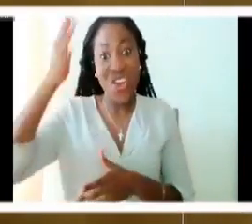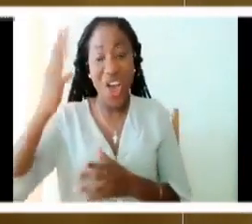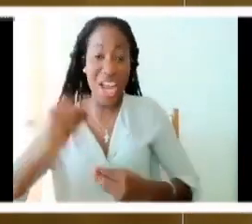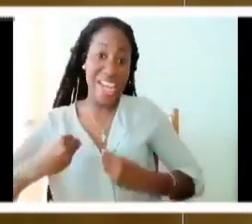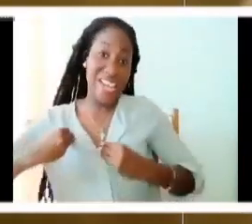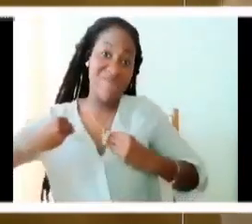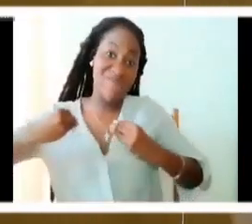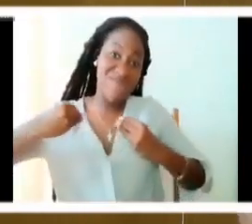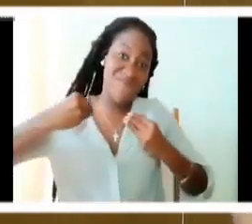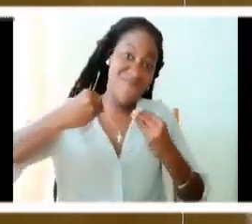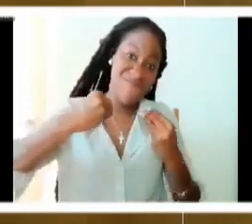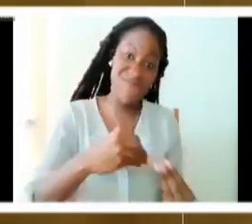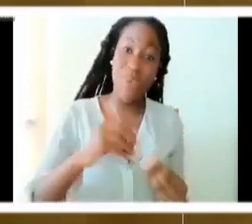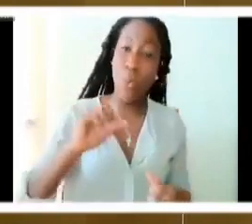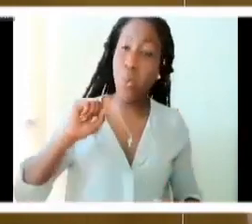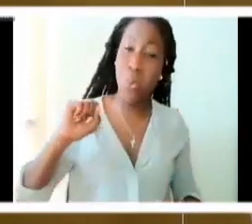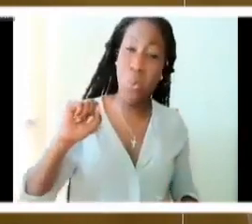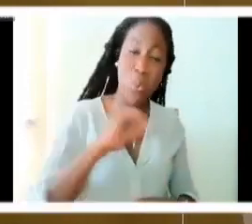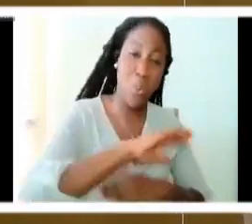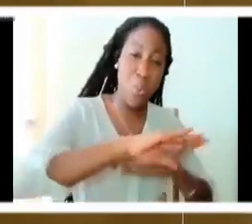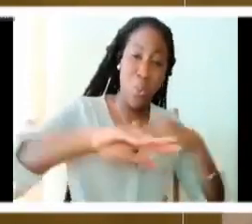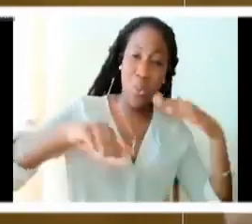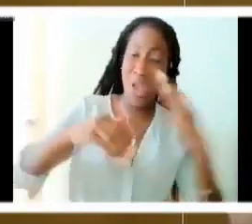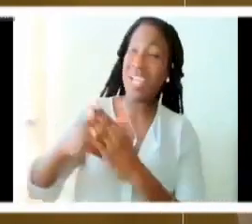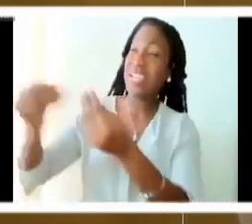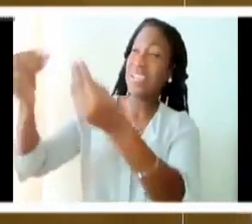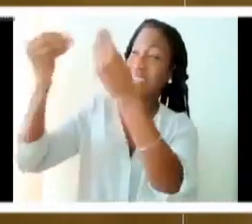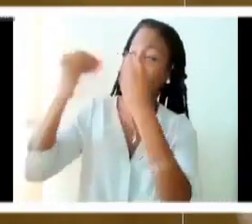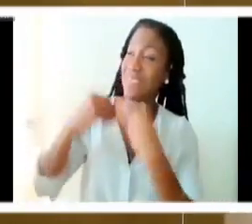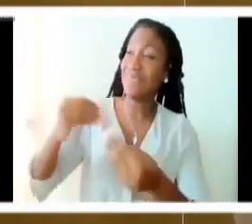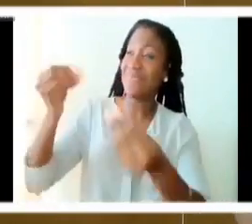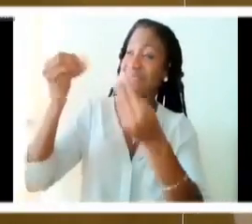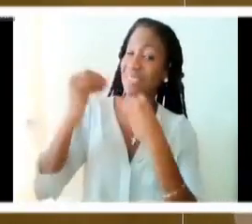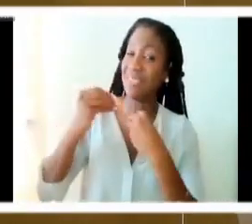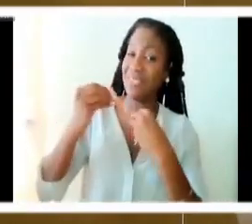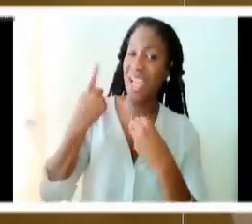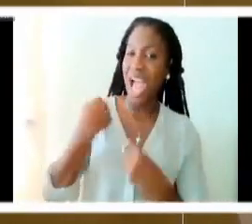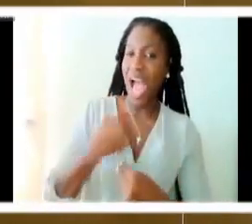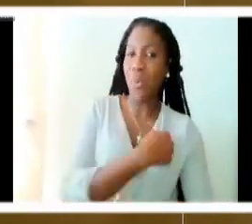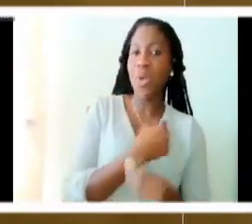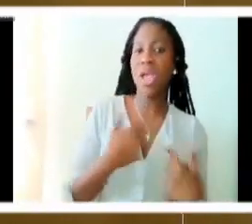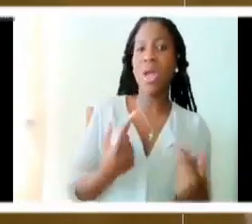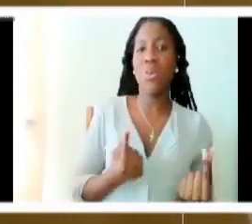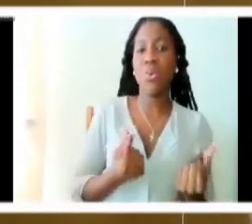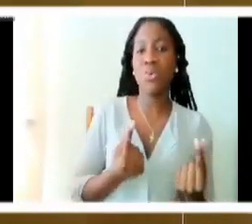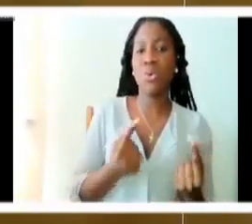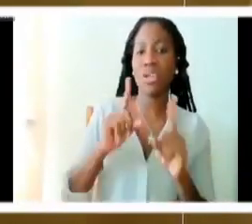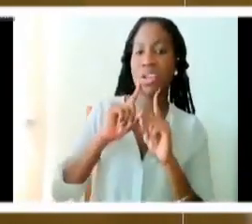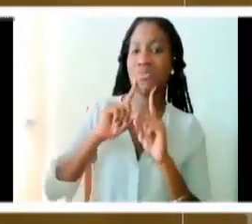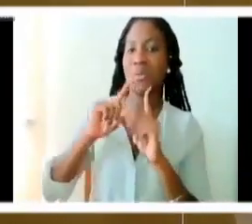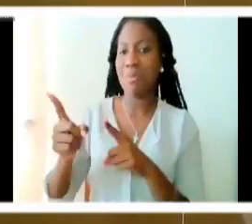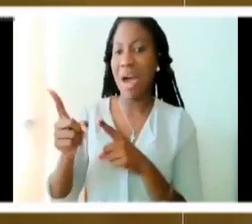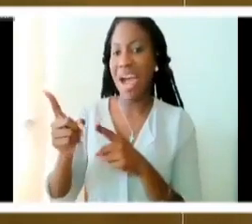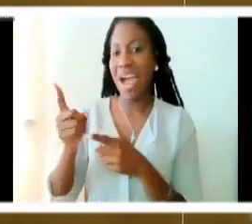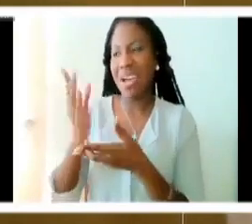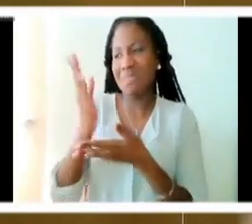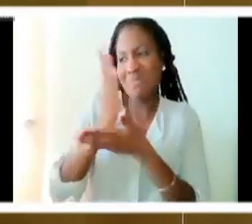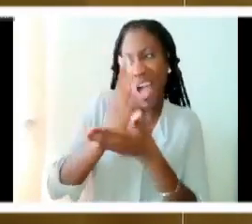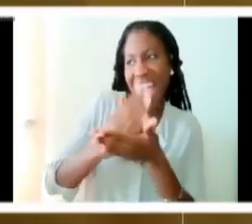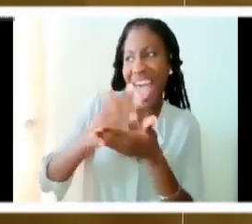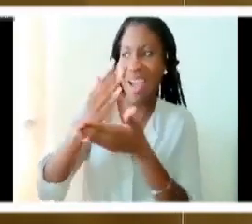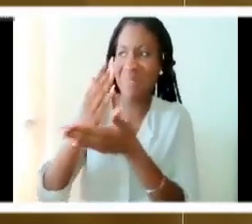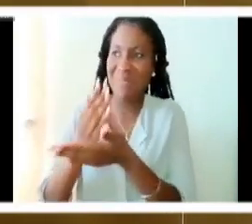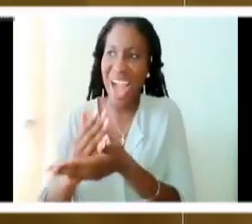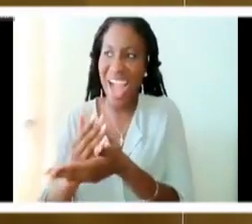and we are responding in these kind of measured halfway ways where we want to keep control. But by definition brothers